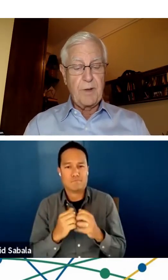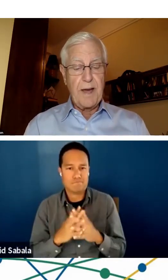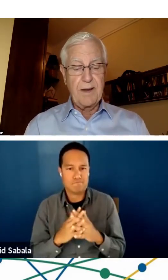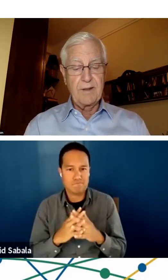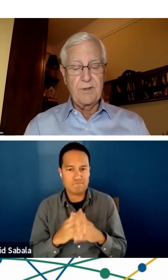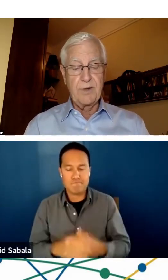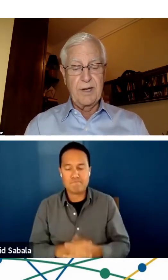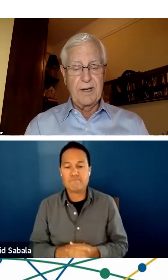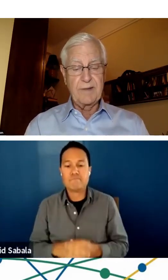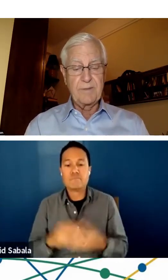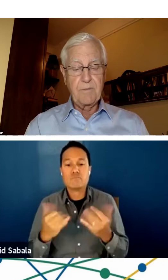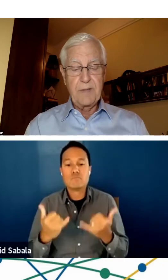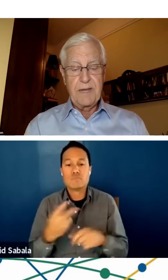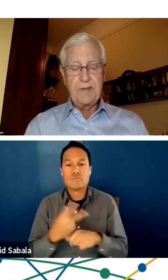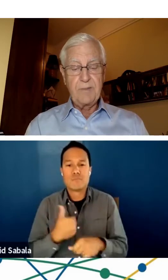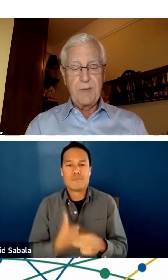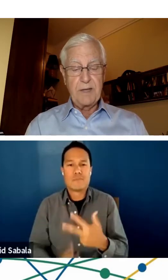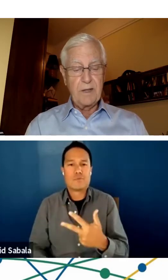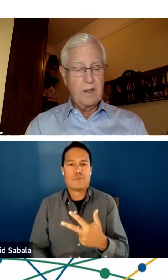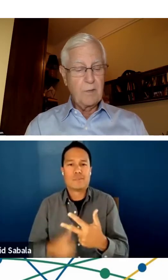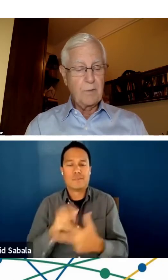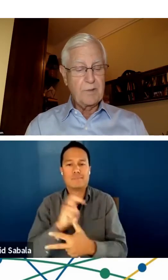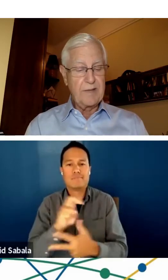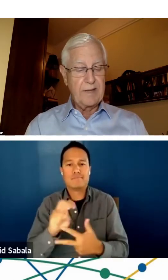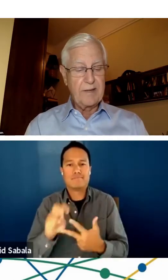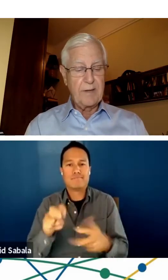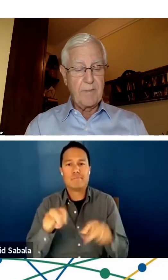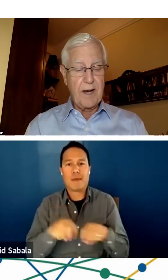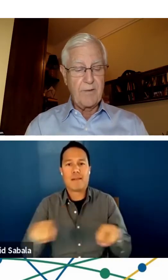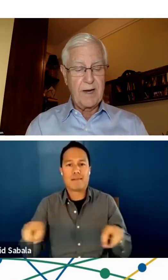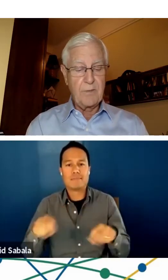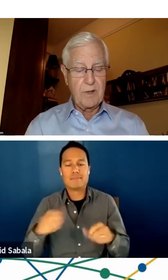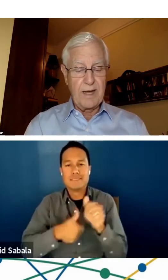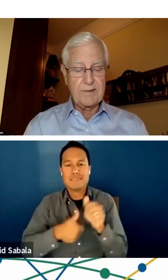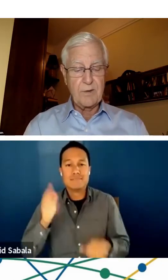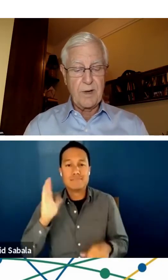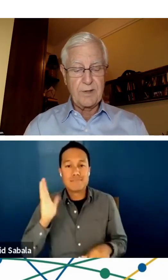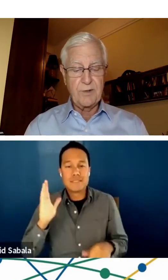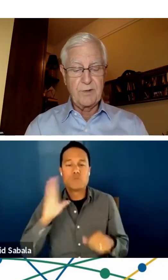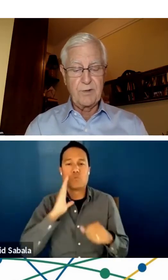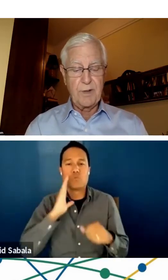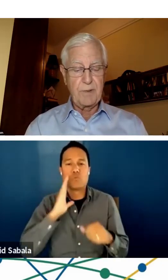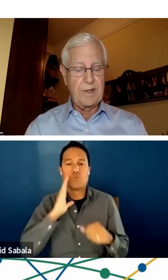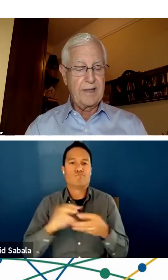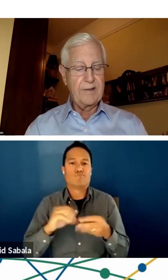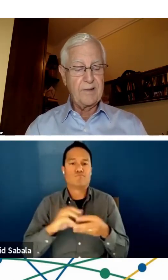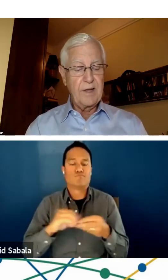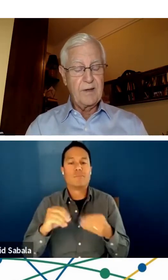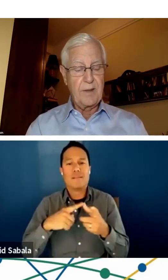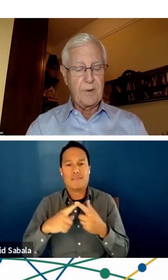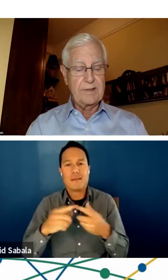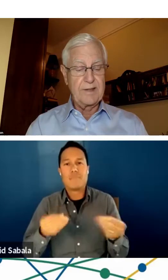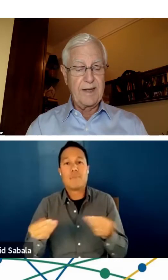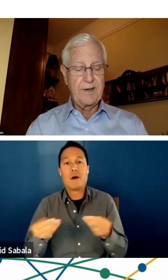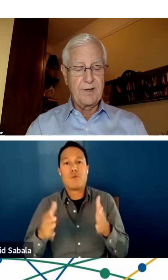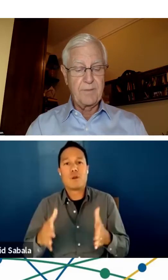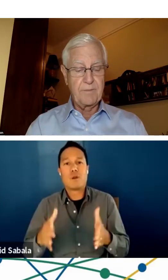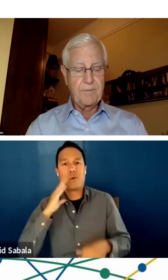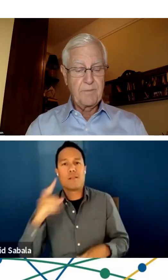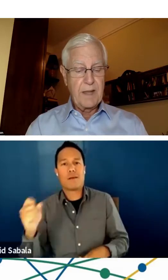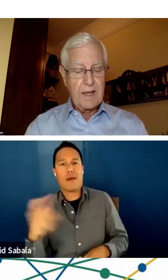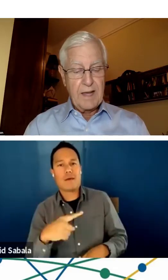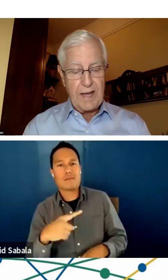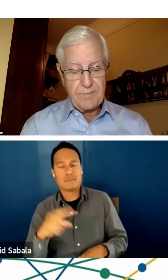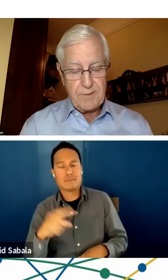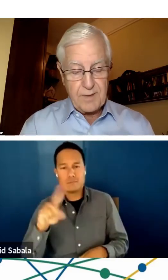there will be three panelists joining us. Each speaker will present, and a moderator will ask a question or two that pertains to their presentation.